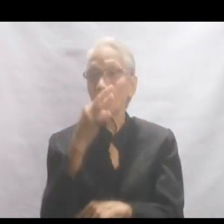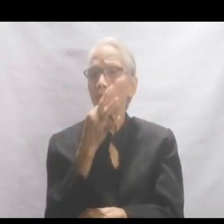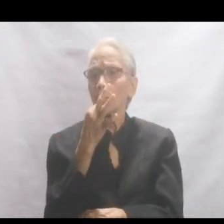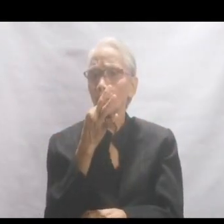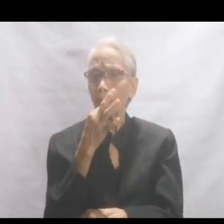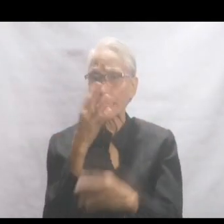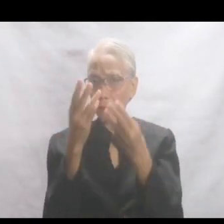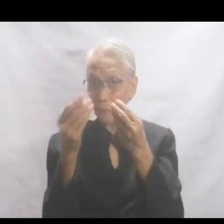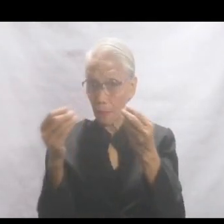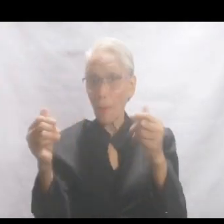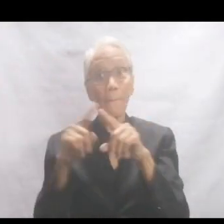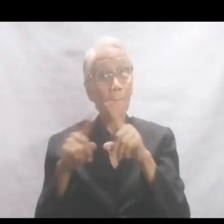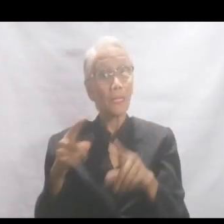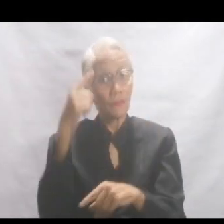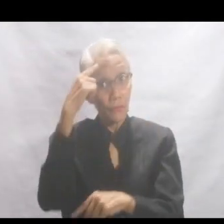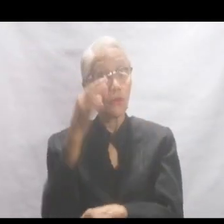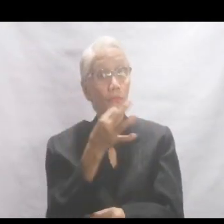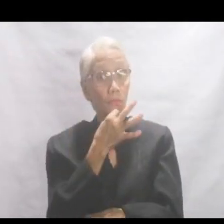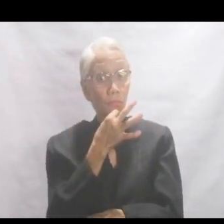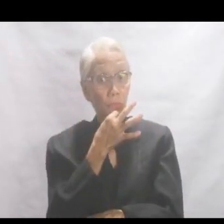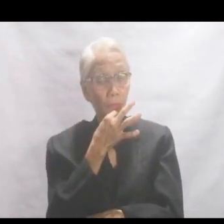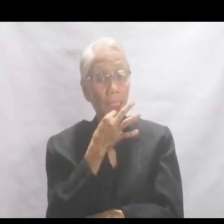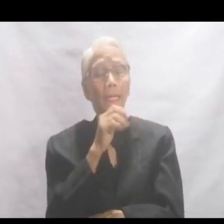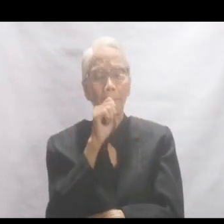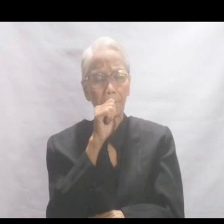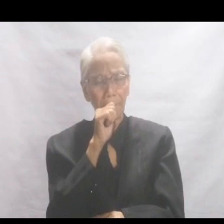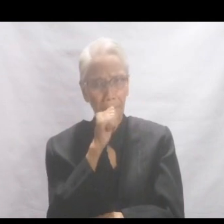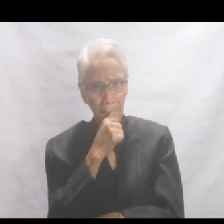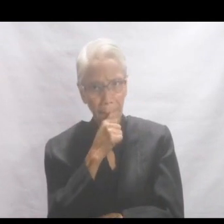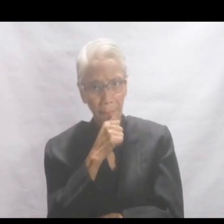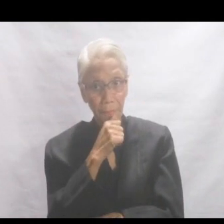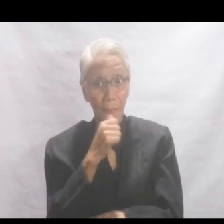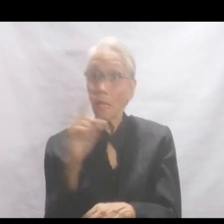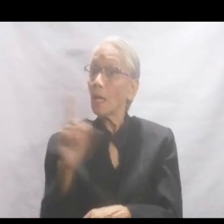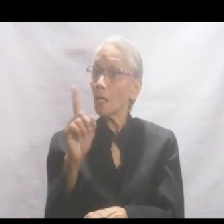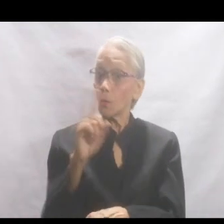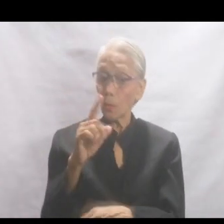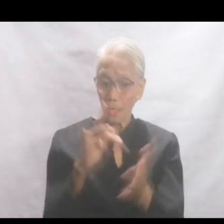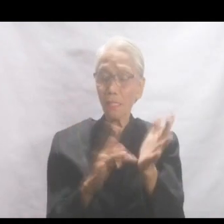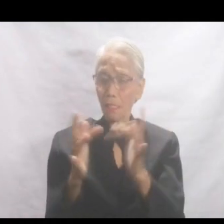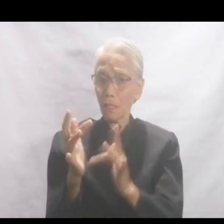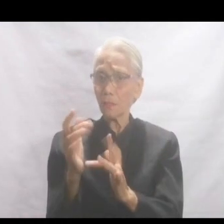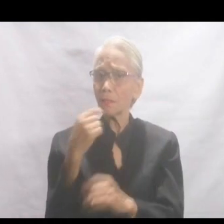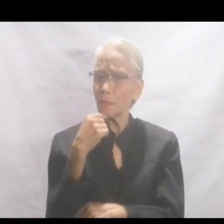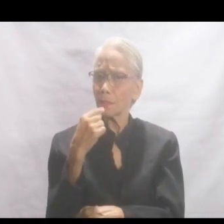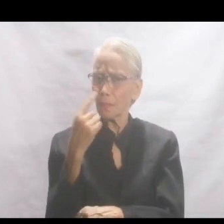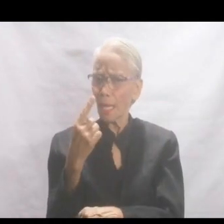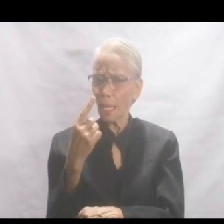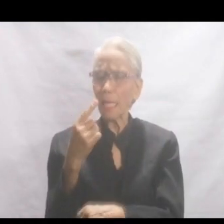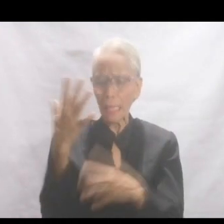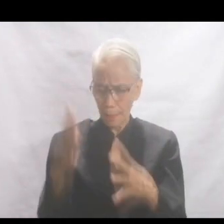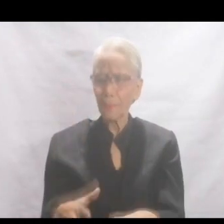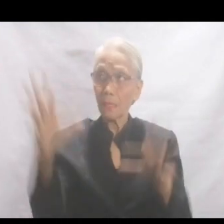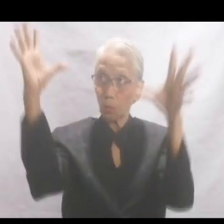that perishes but for food that endures. And what Jesus is saying can